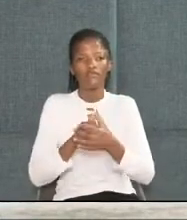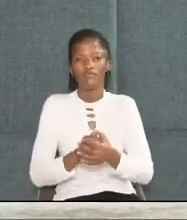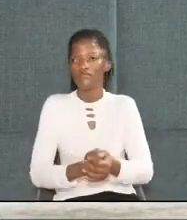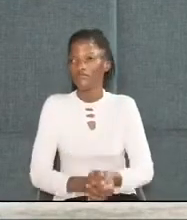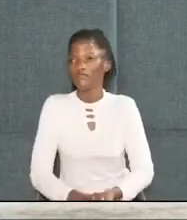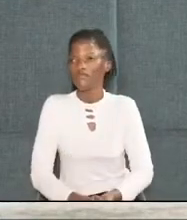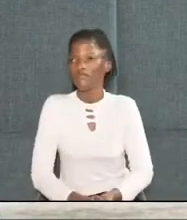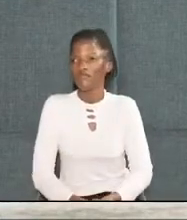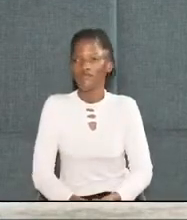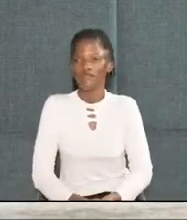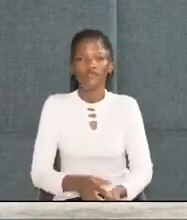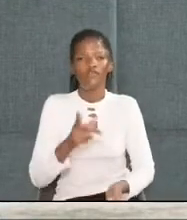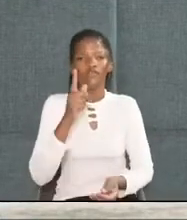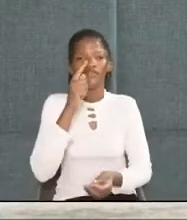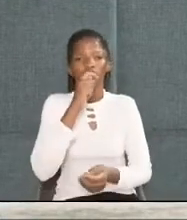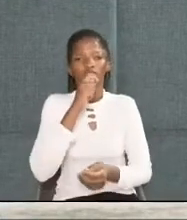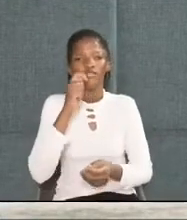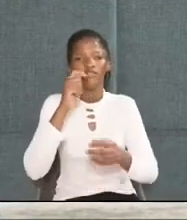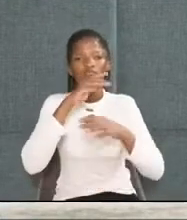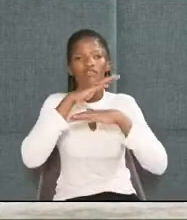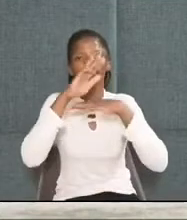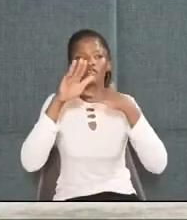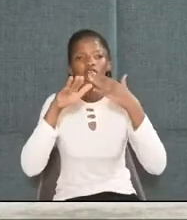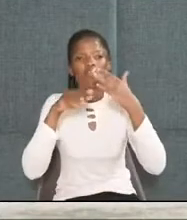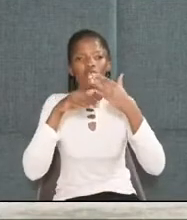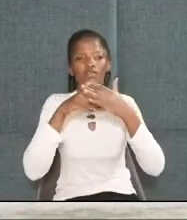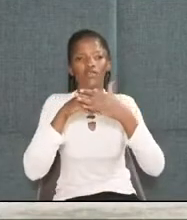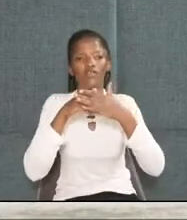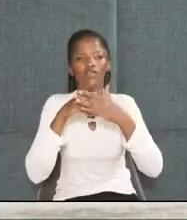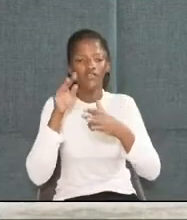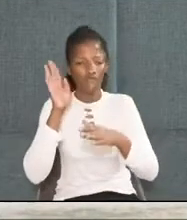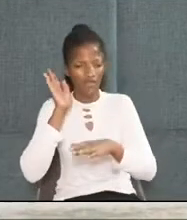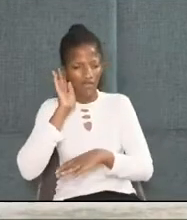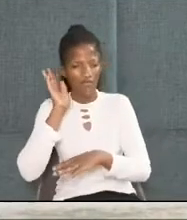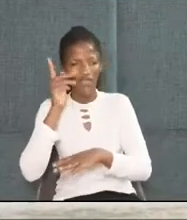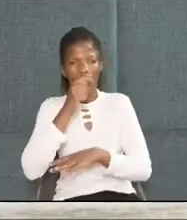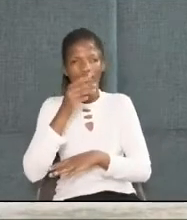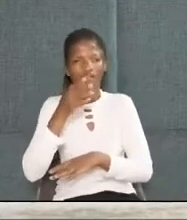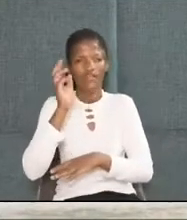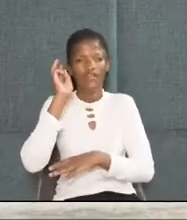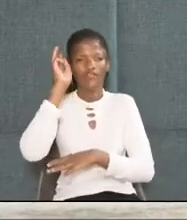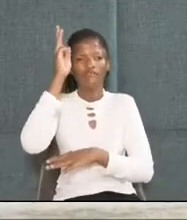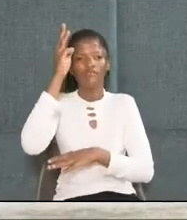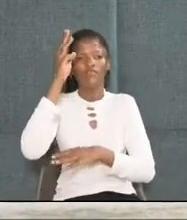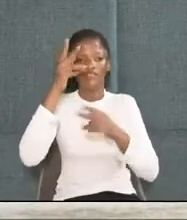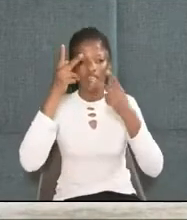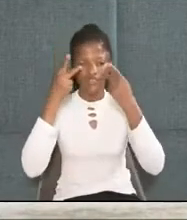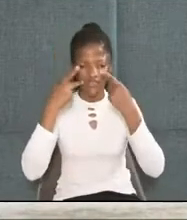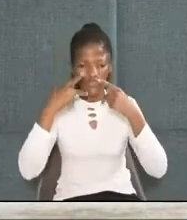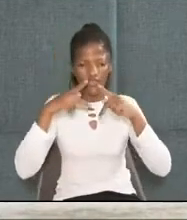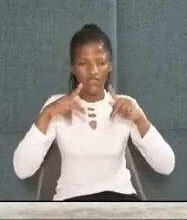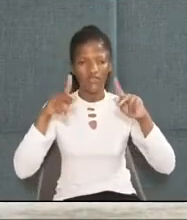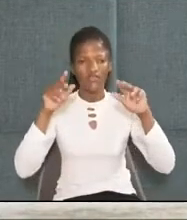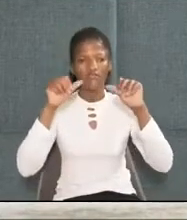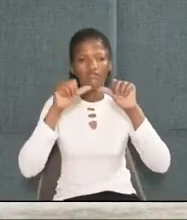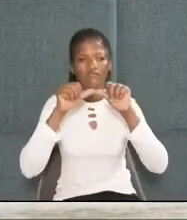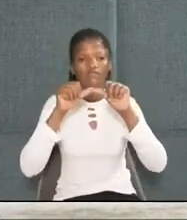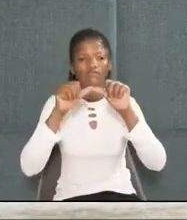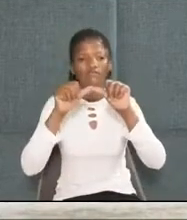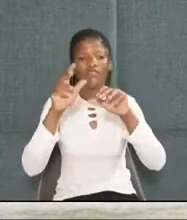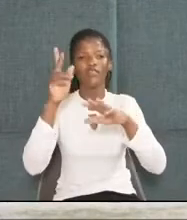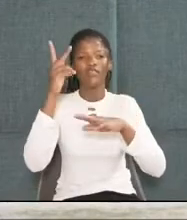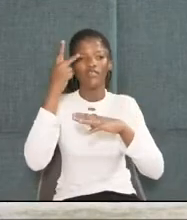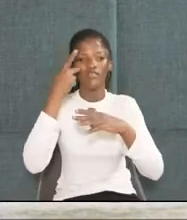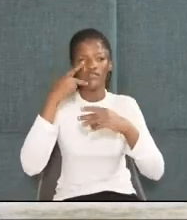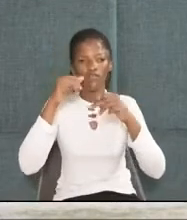They all shall sweetly obey thy will, peace be still,